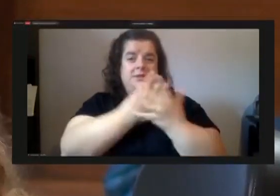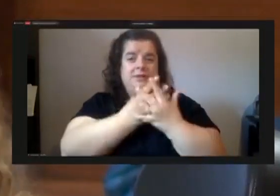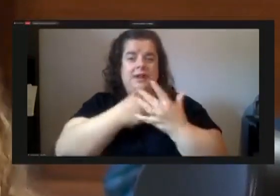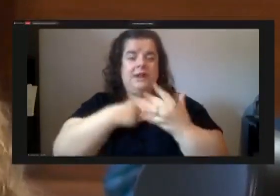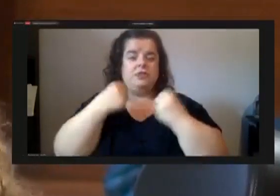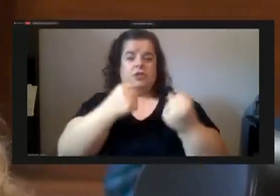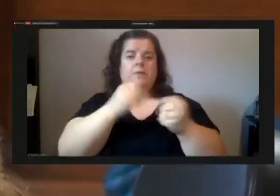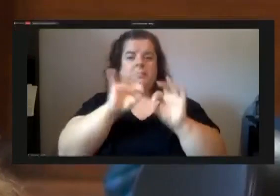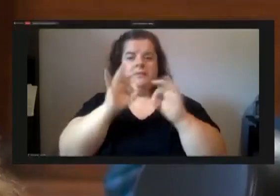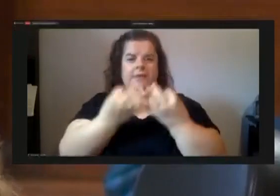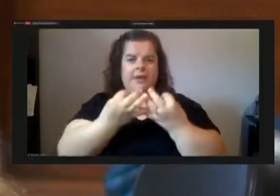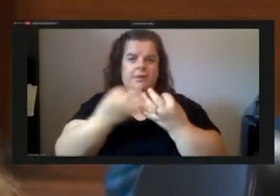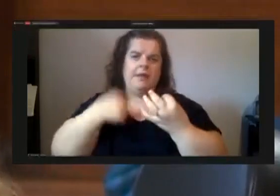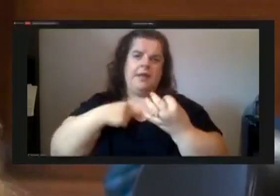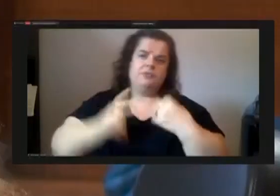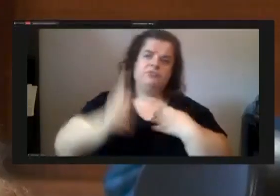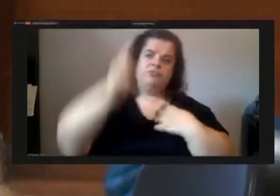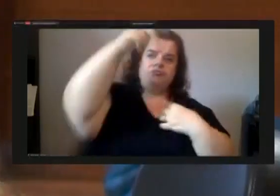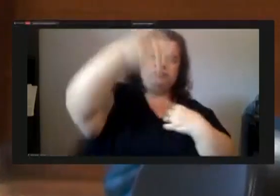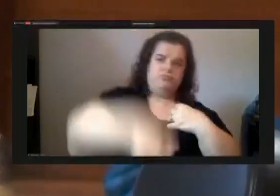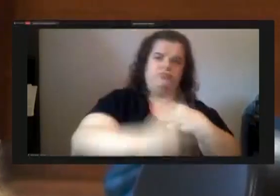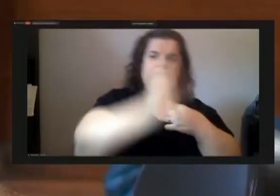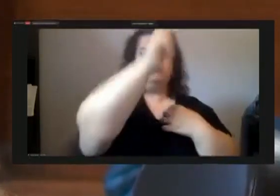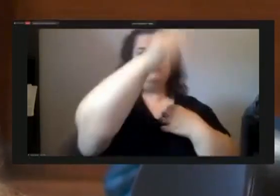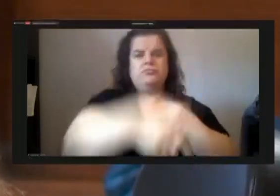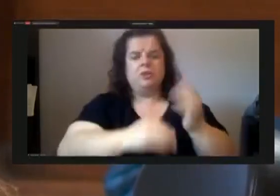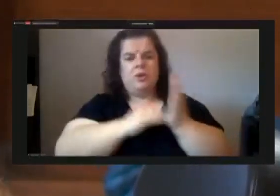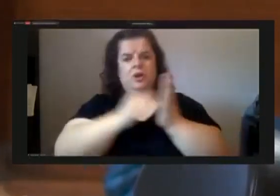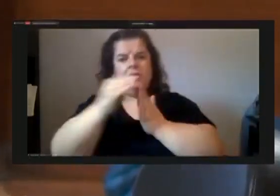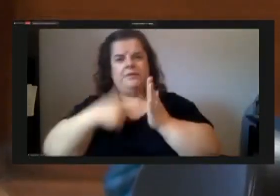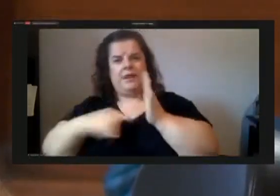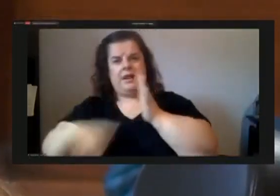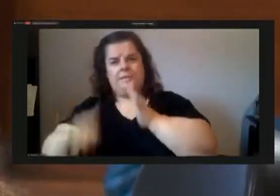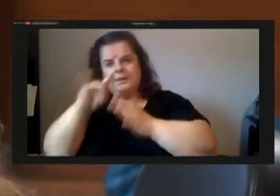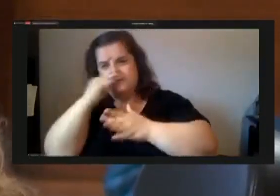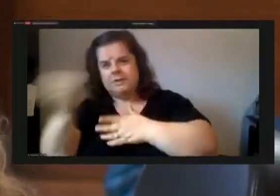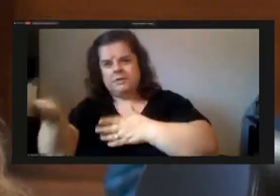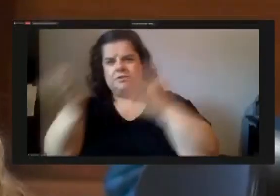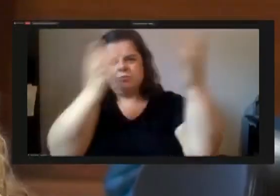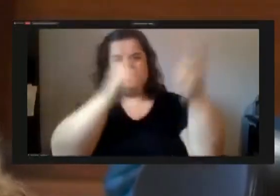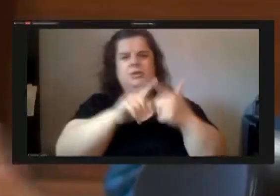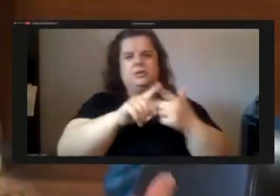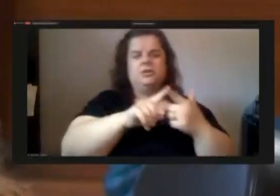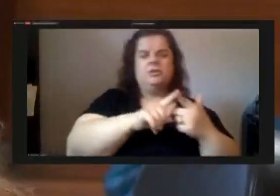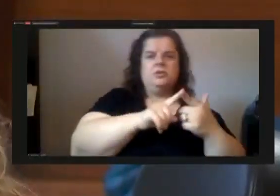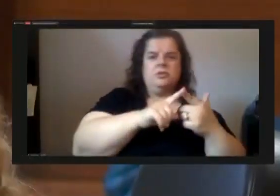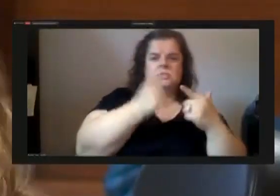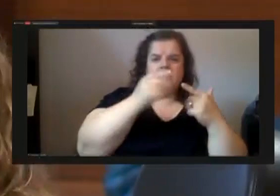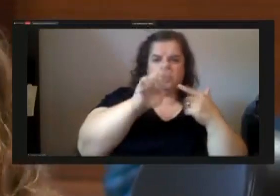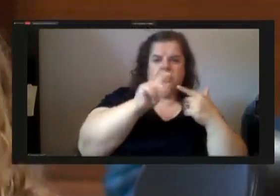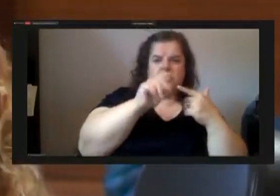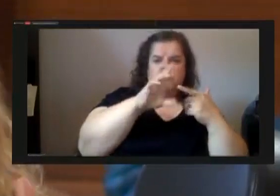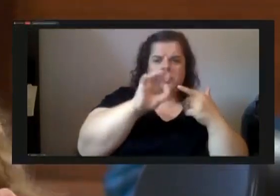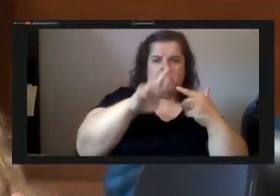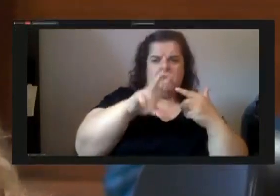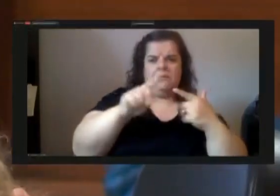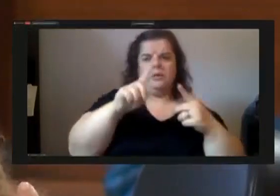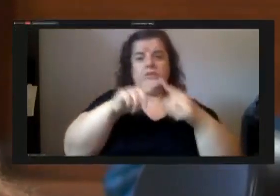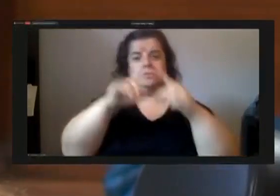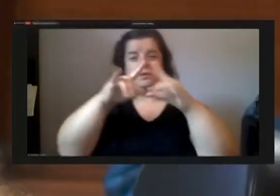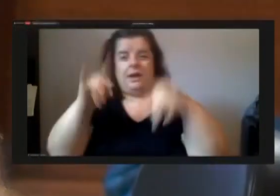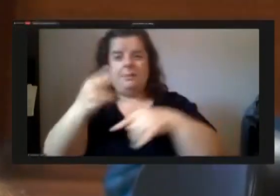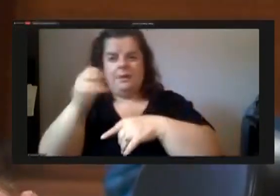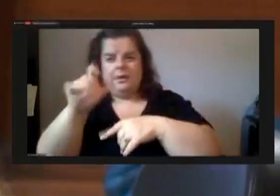up those steep mountainous areas and i picked up little kids to take them to greaterford to camp hill to every